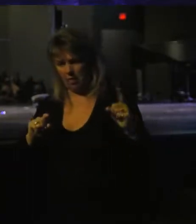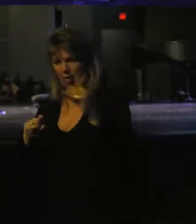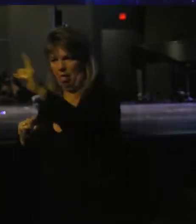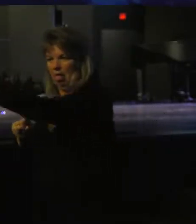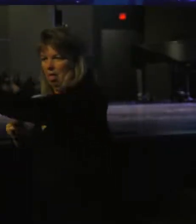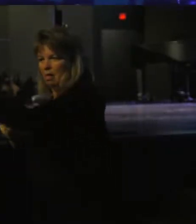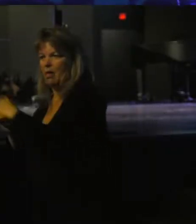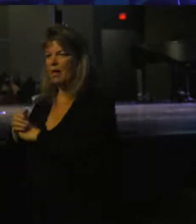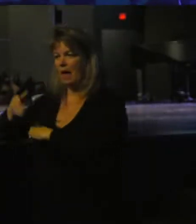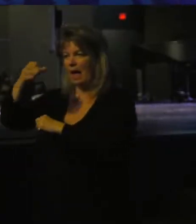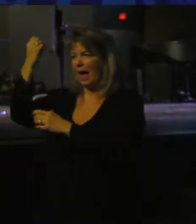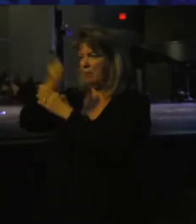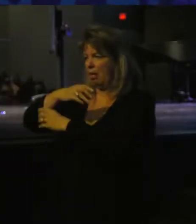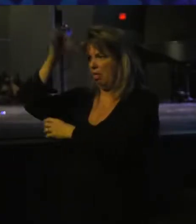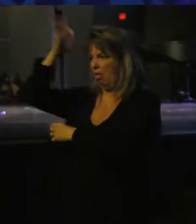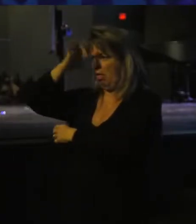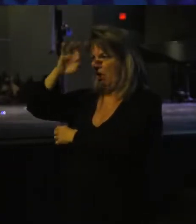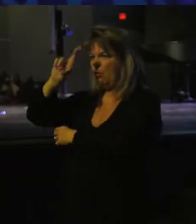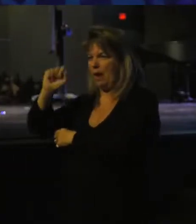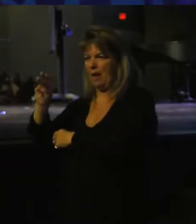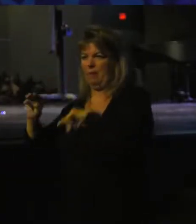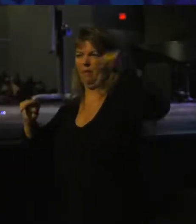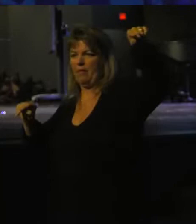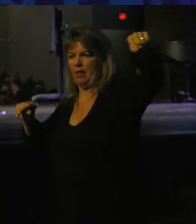idea there was a ram on the other side.